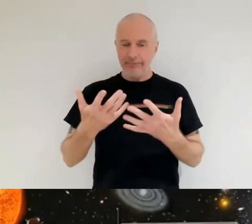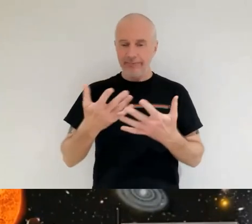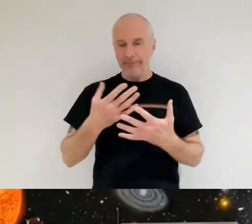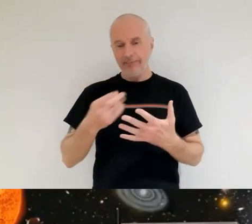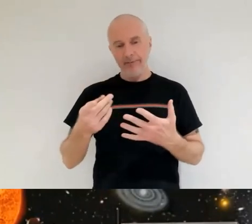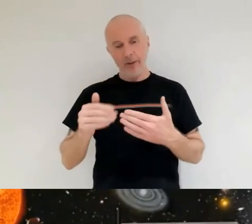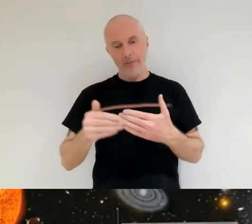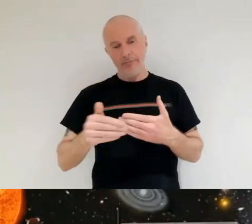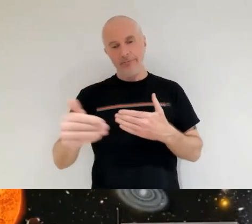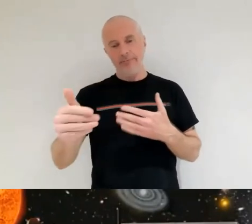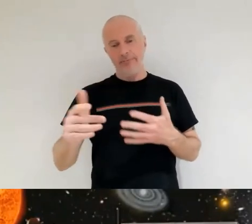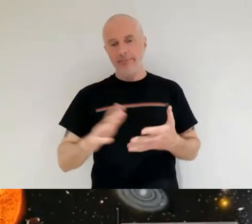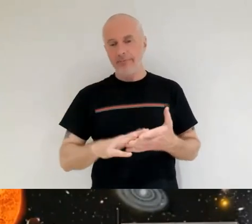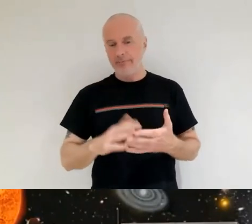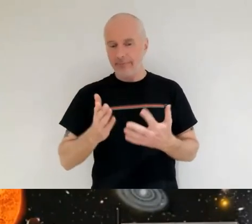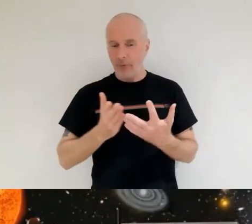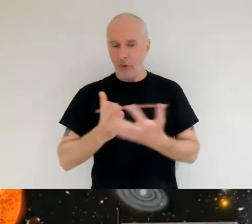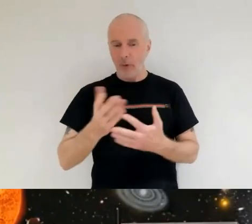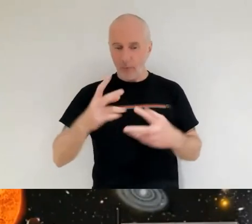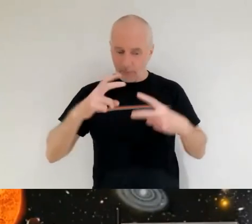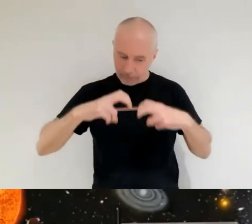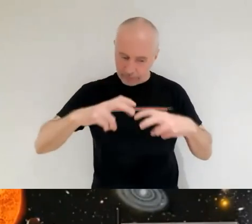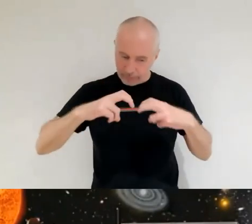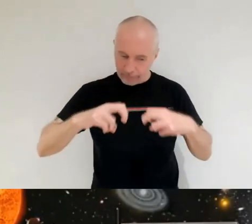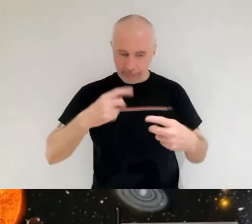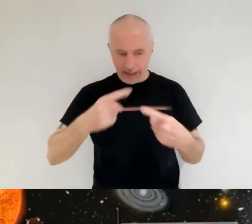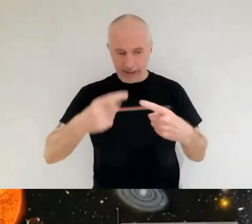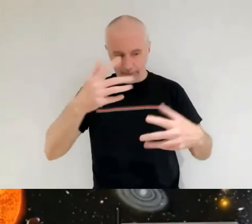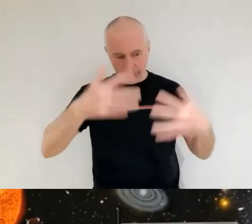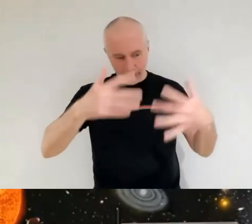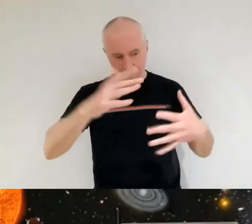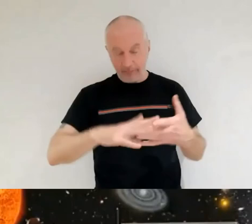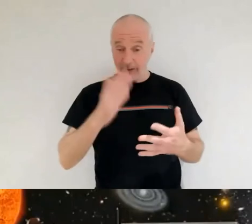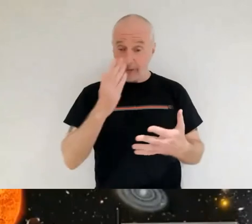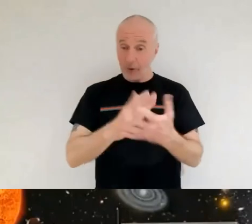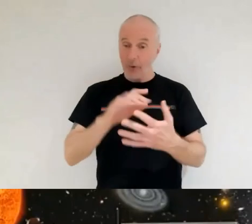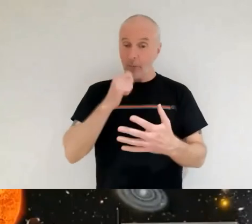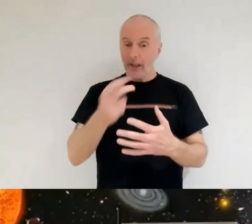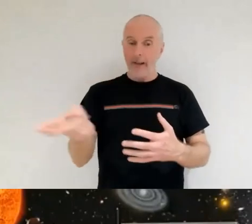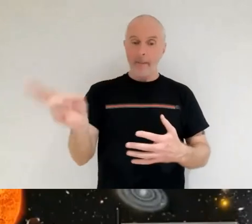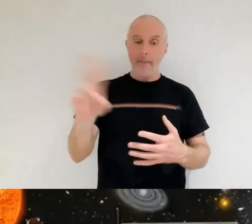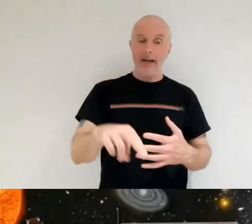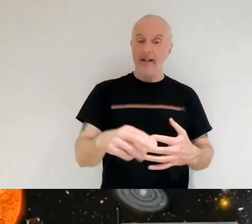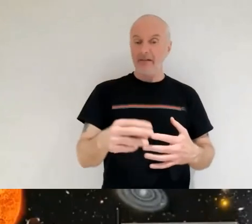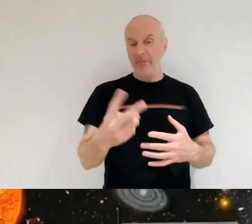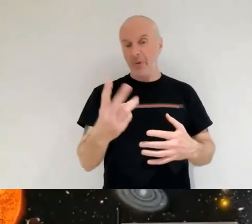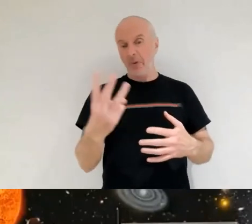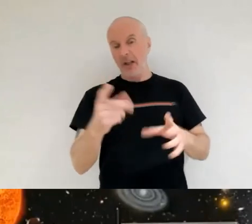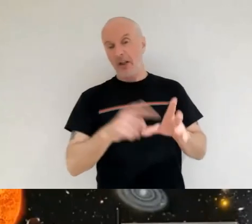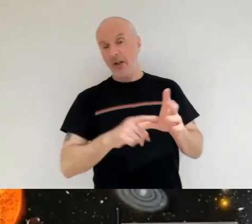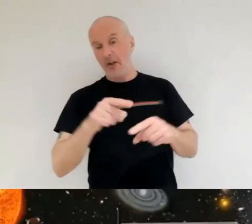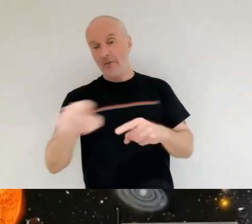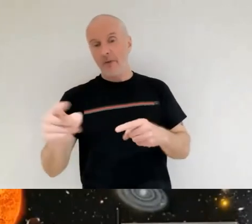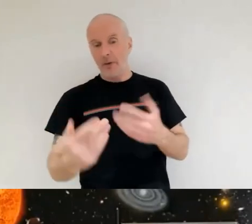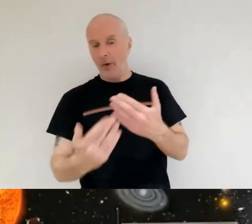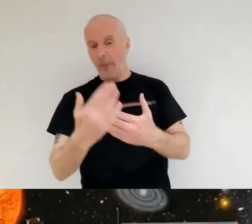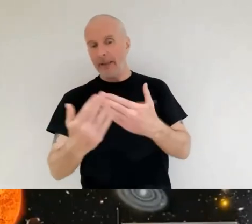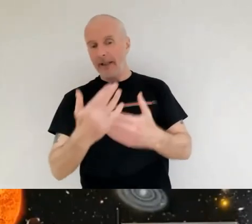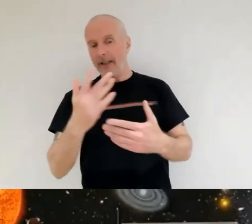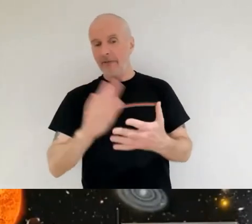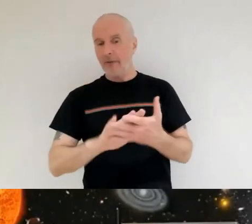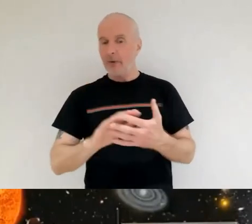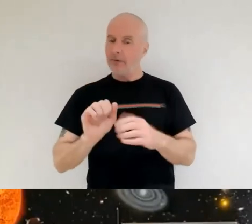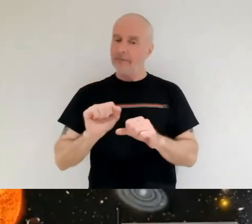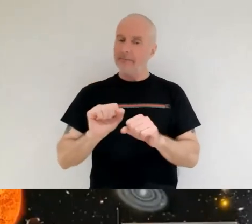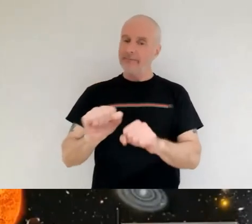endeavors with crunching through the data i'm sure we'll get you back in a few years and you can update us on some of the uh the findings that